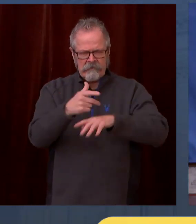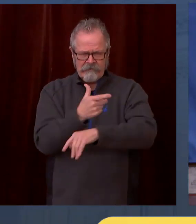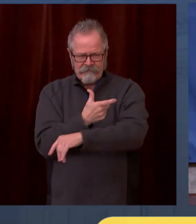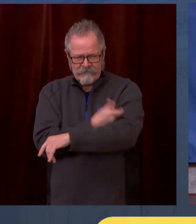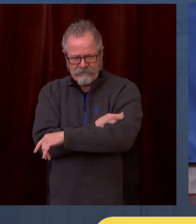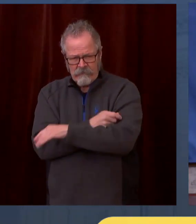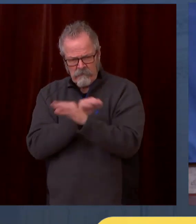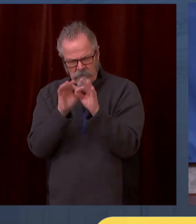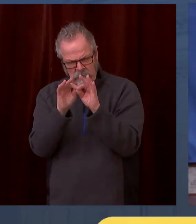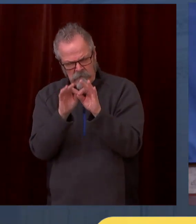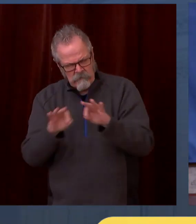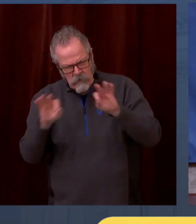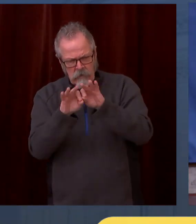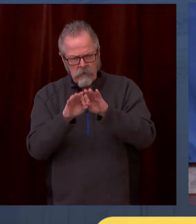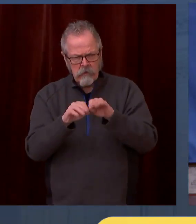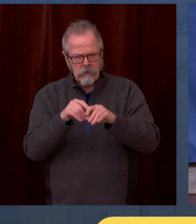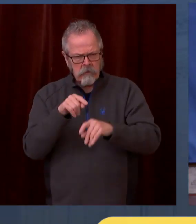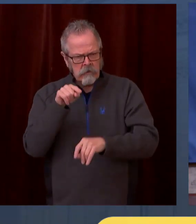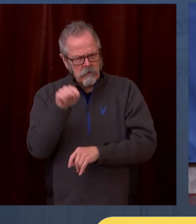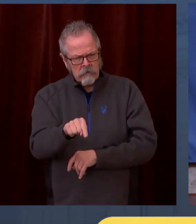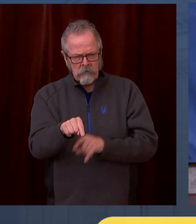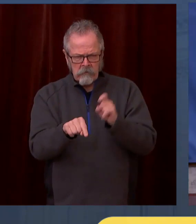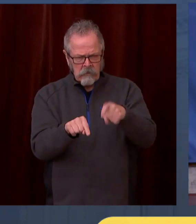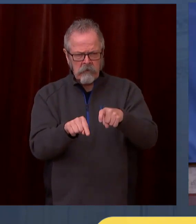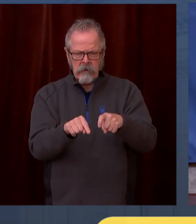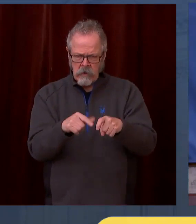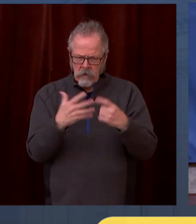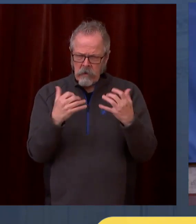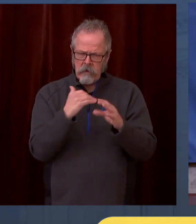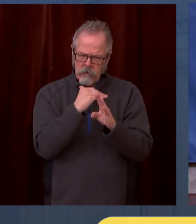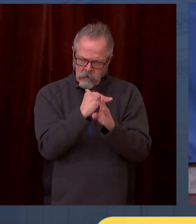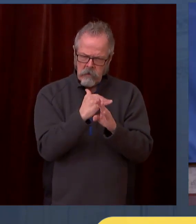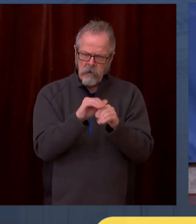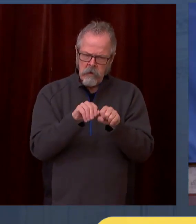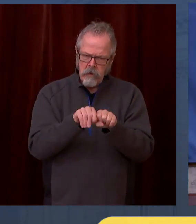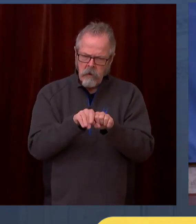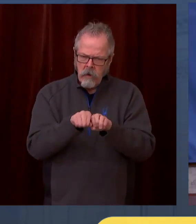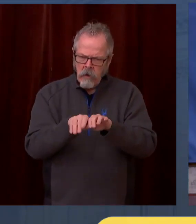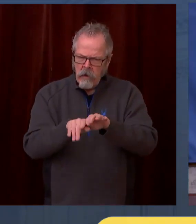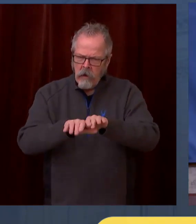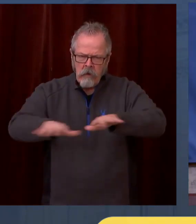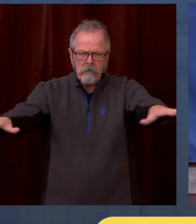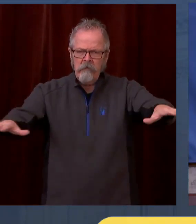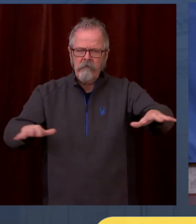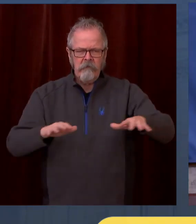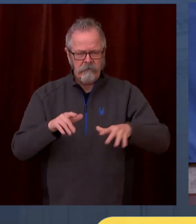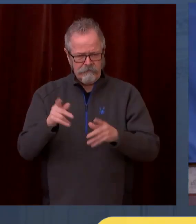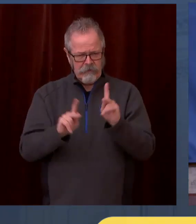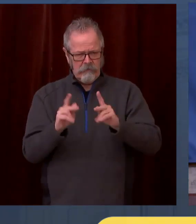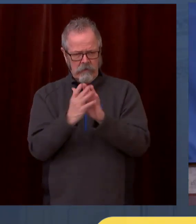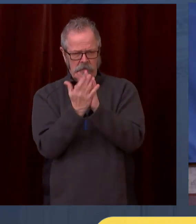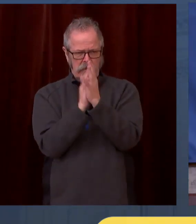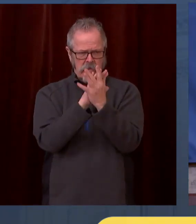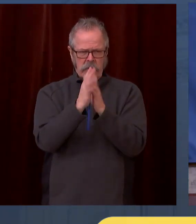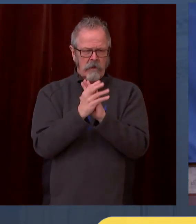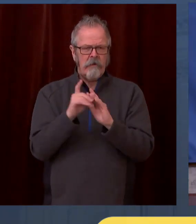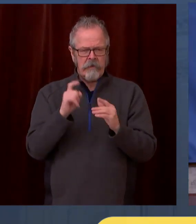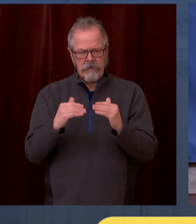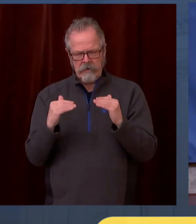And it's very important to maintain equity, which is so important in our efforts in this vaccine, a rollout effort.